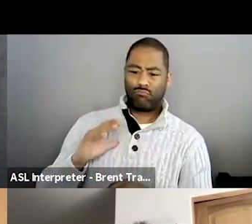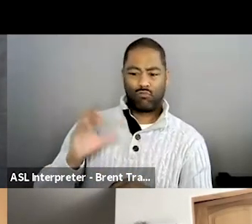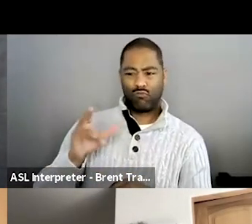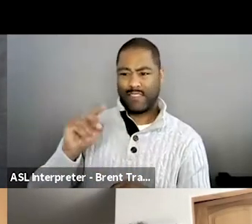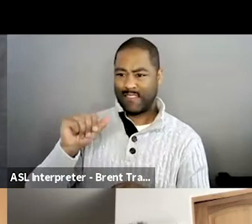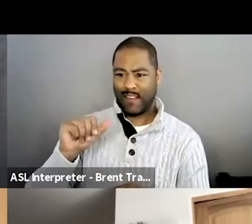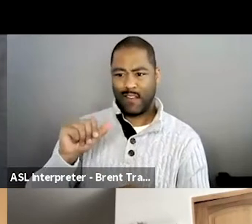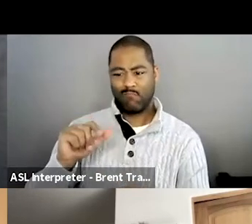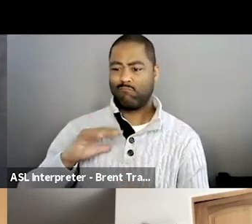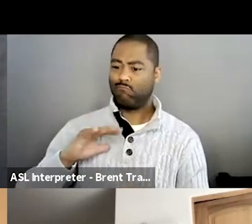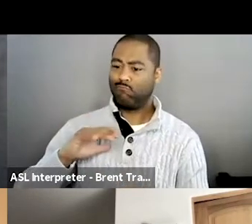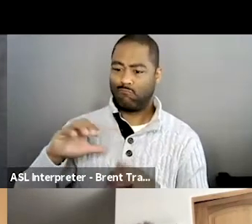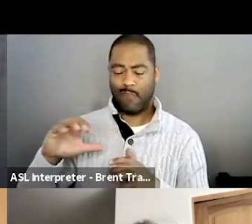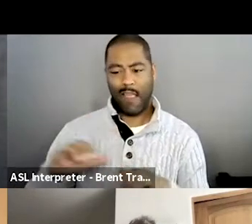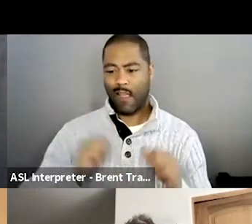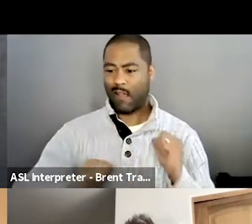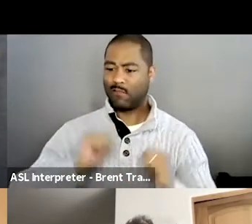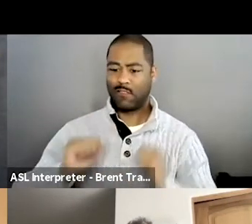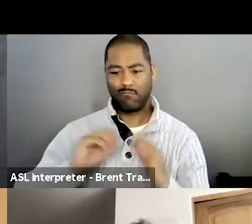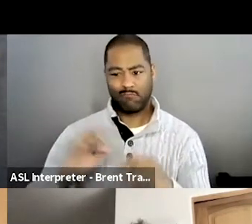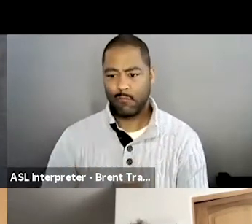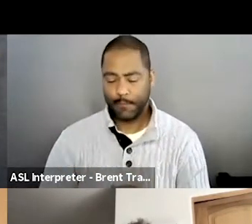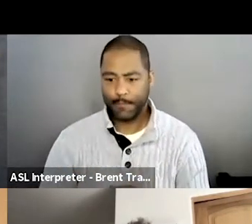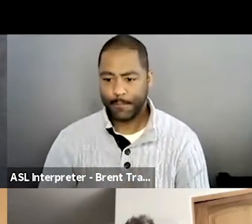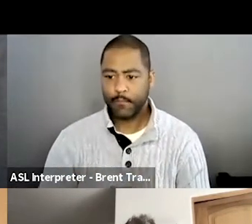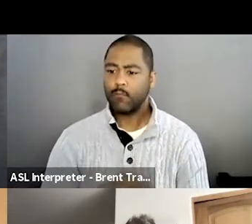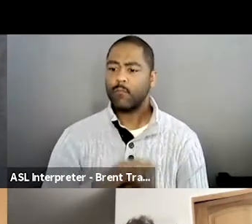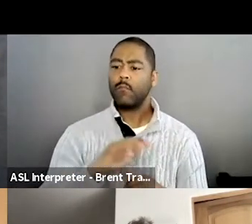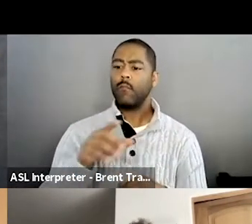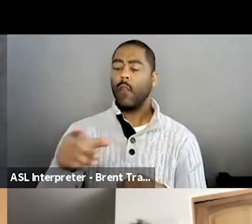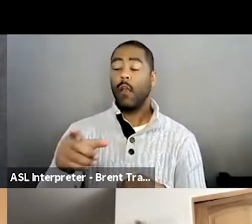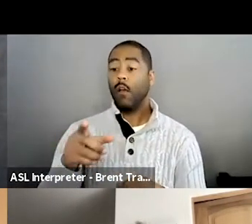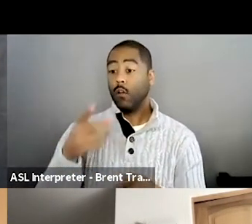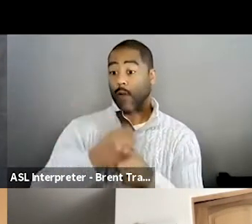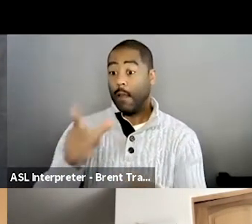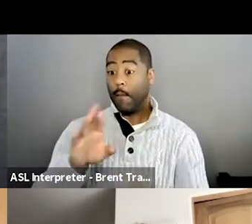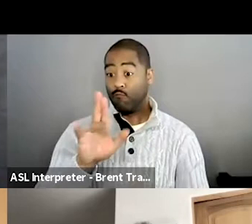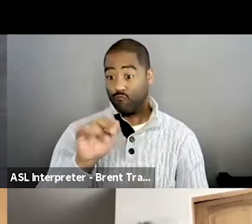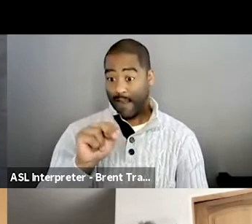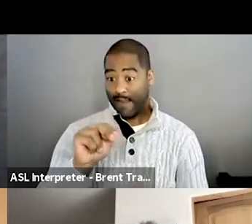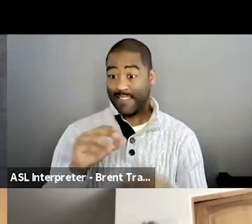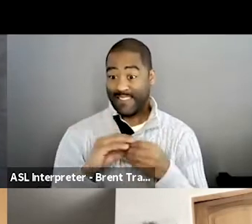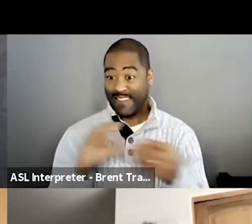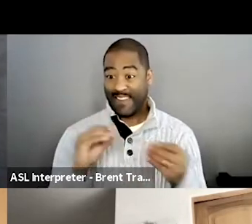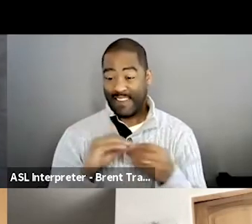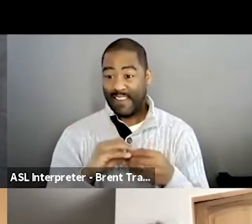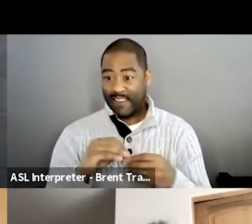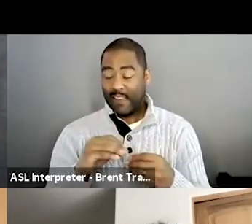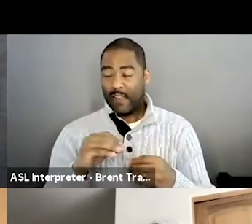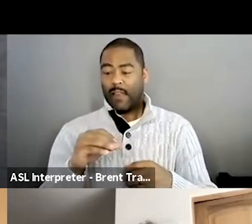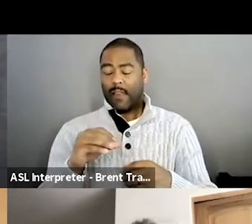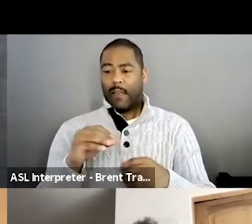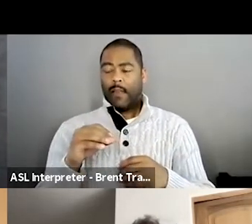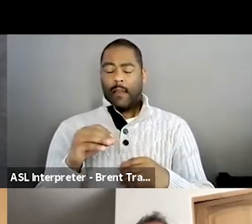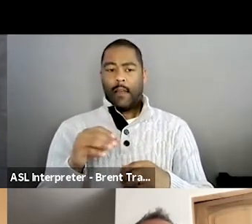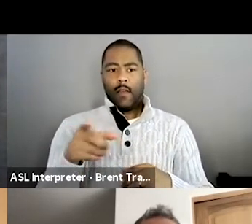you know, at some point with a documentary, you don't, I don't think you ever feel like it's finished. And so at some point, we sort of realized, okay, this is, or at least for me, it